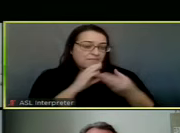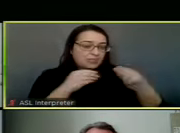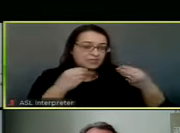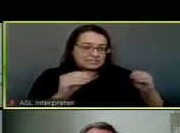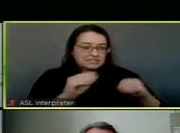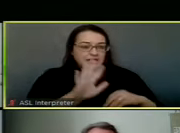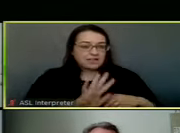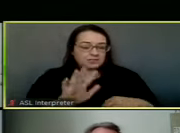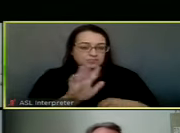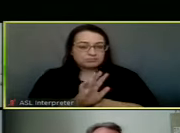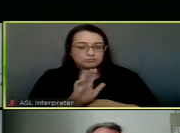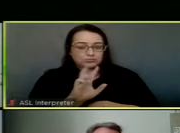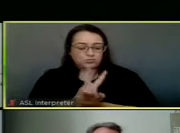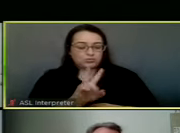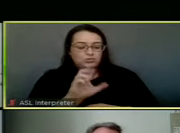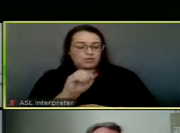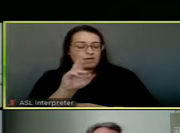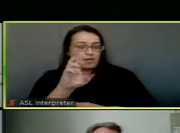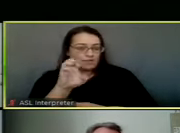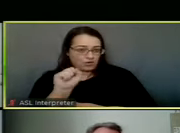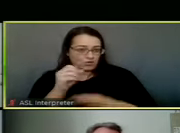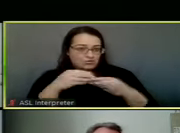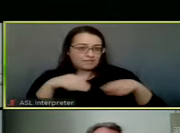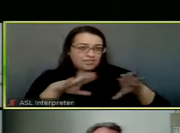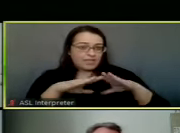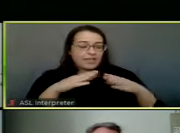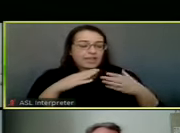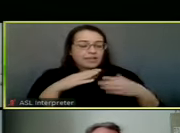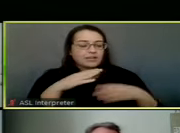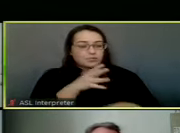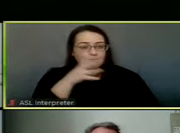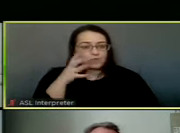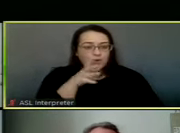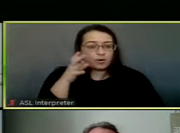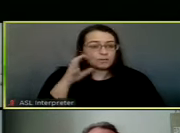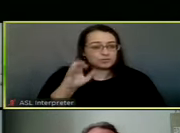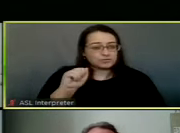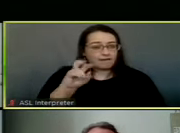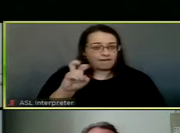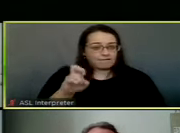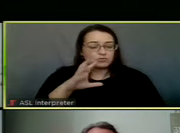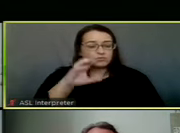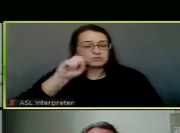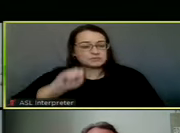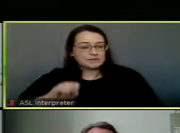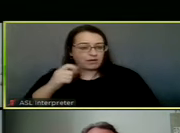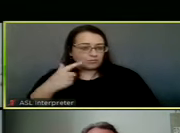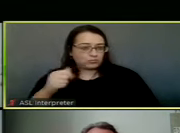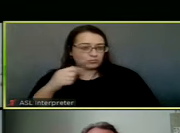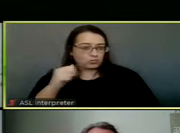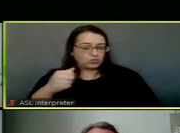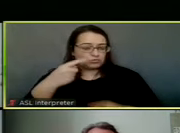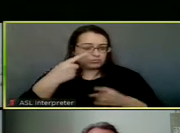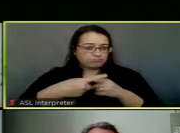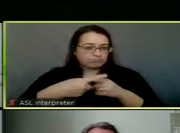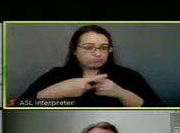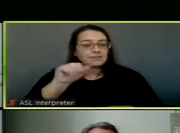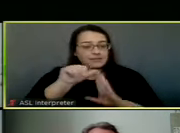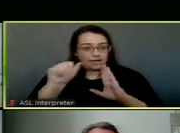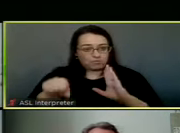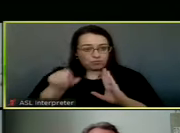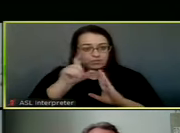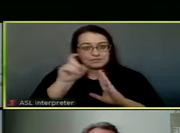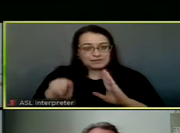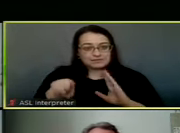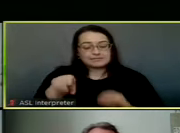approximately two acres of land located at Farmers Avenue and South Georgia Street in Amarillo, Texas,